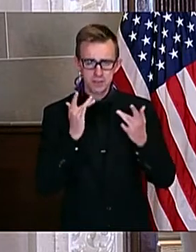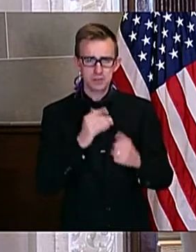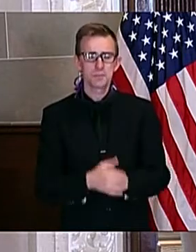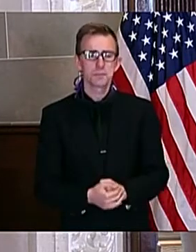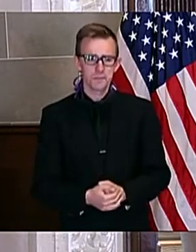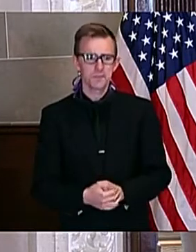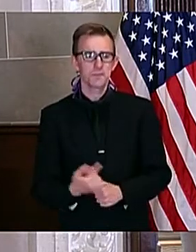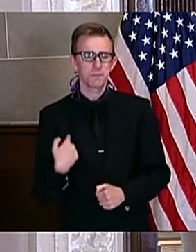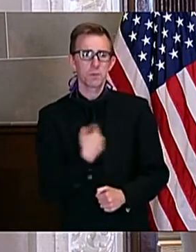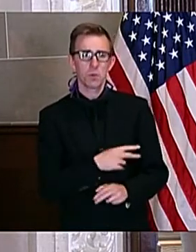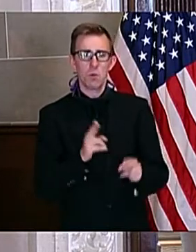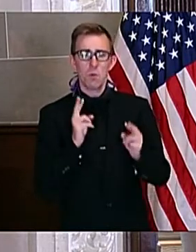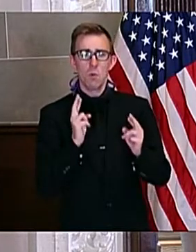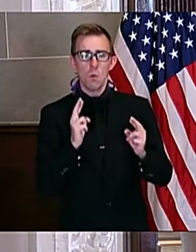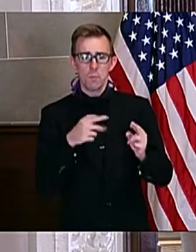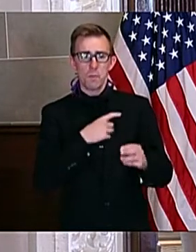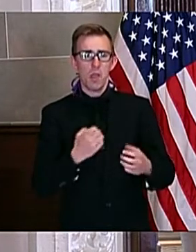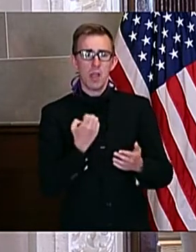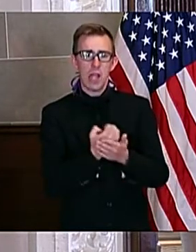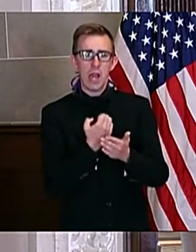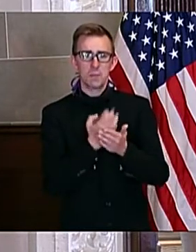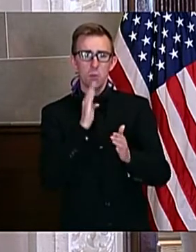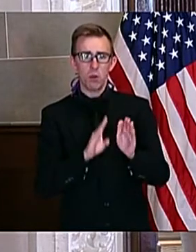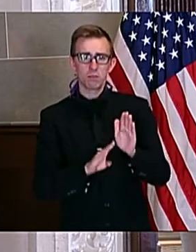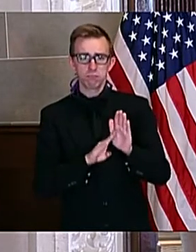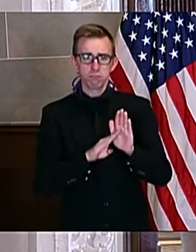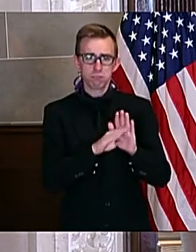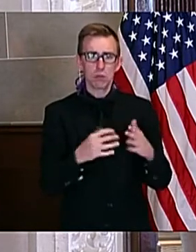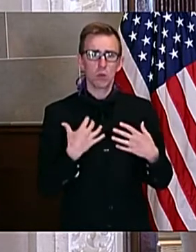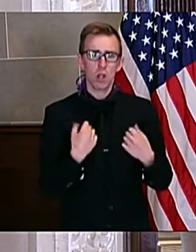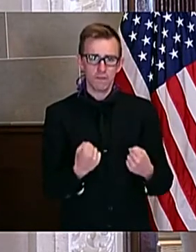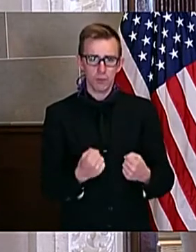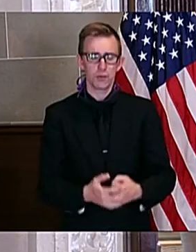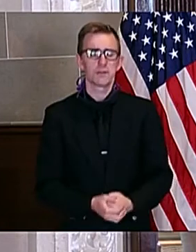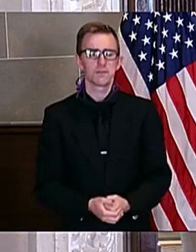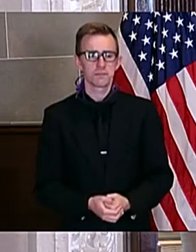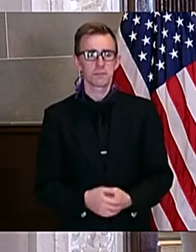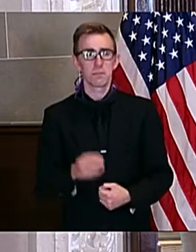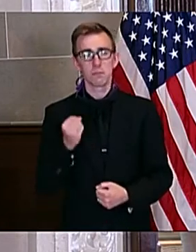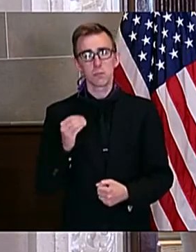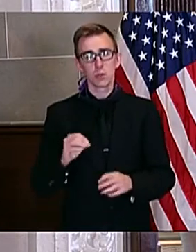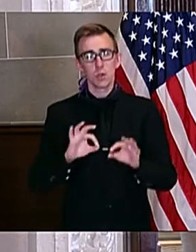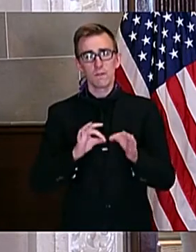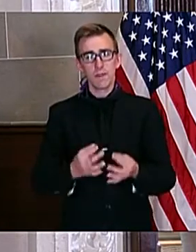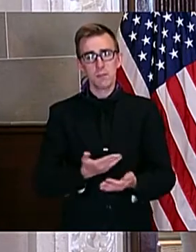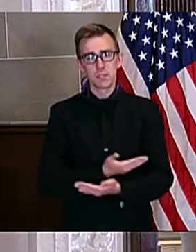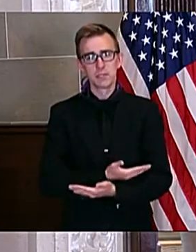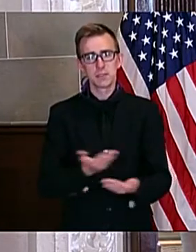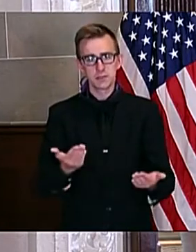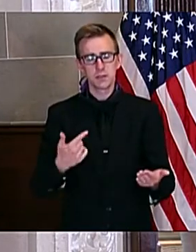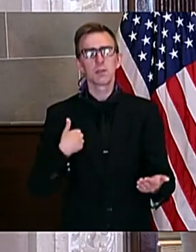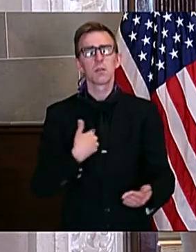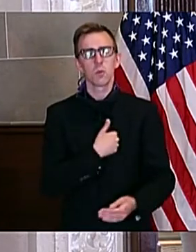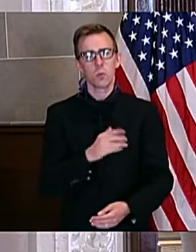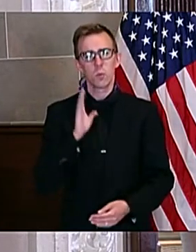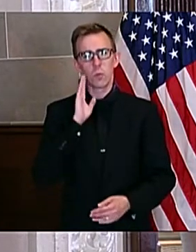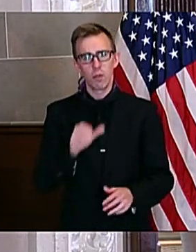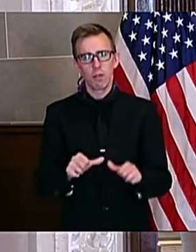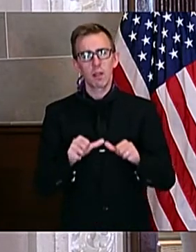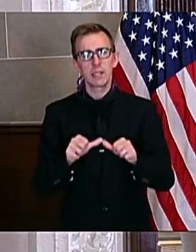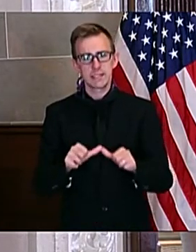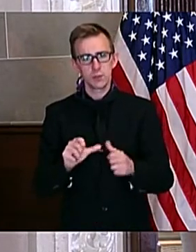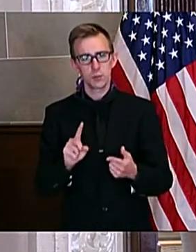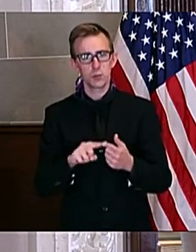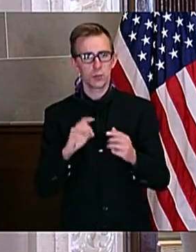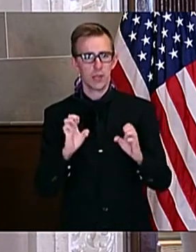as our economy begins to recover. To our Missouri families, we will continue to